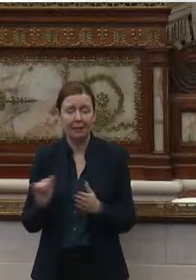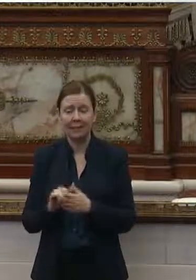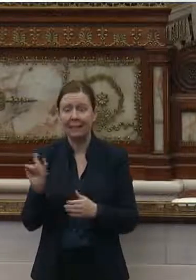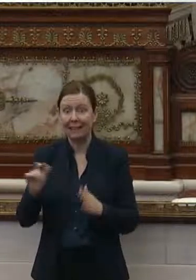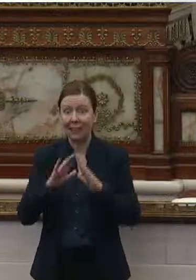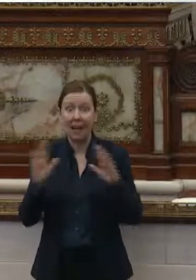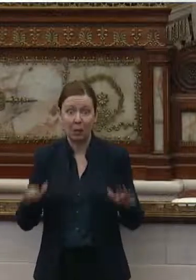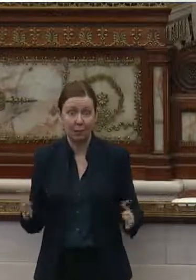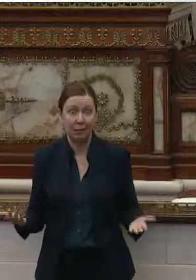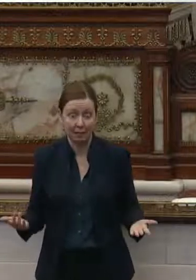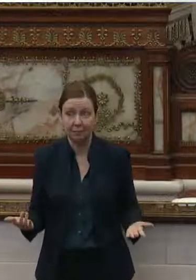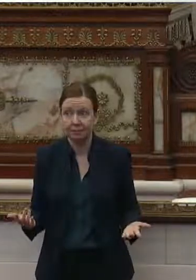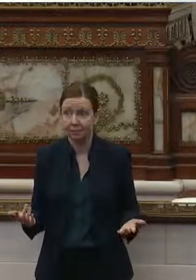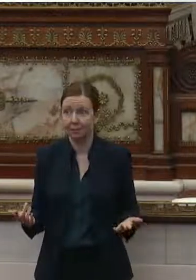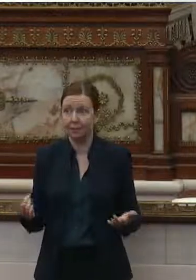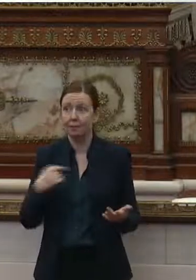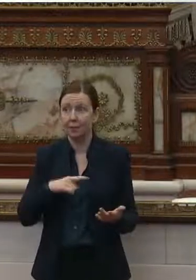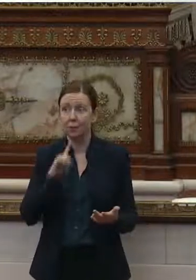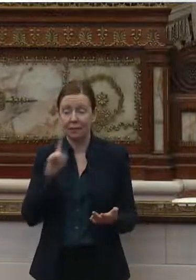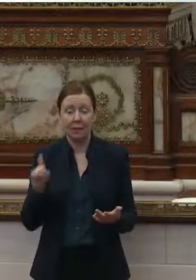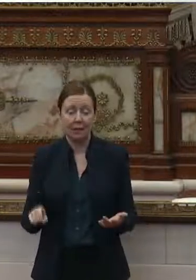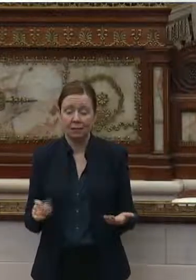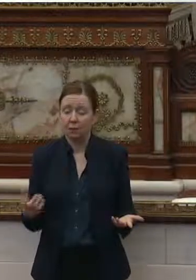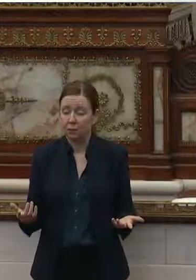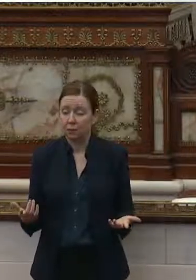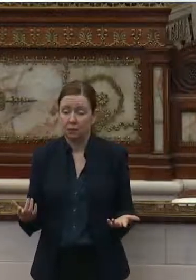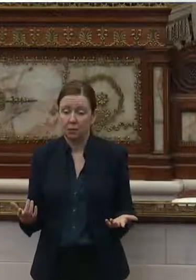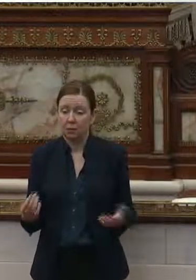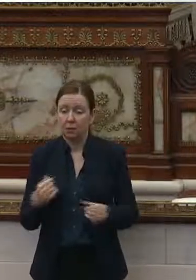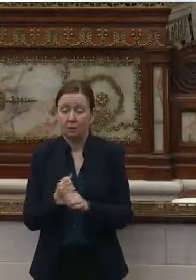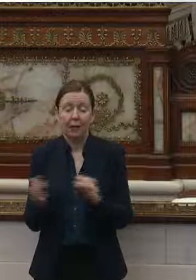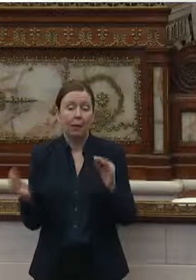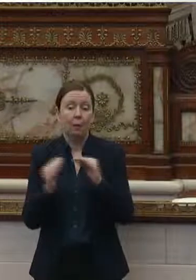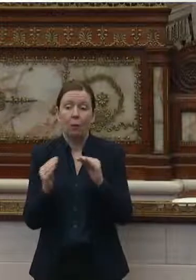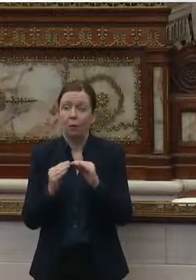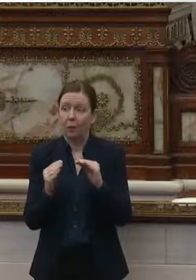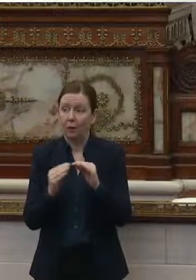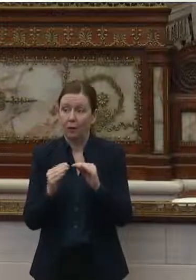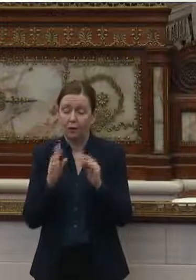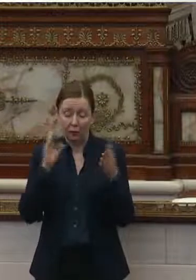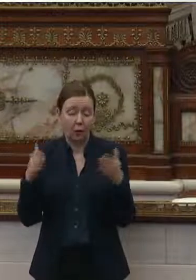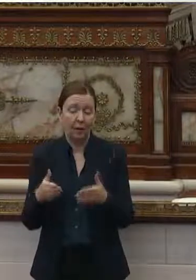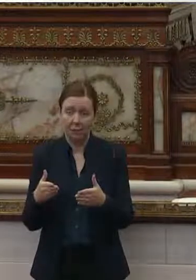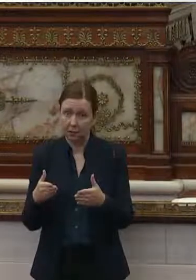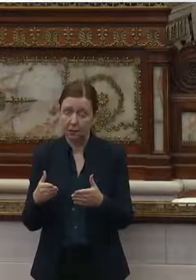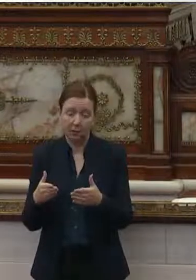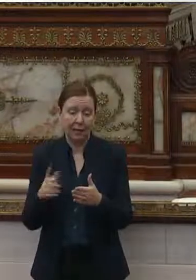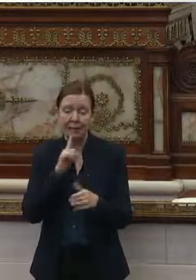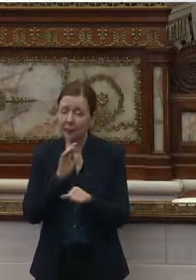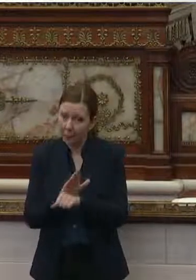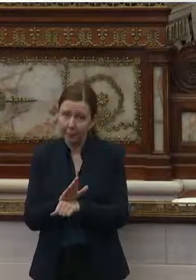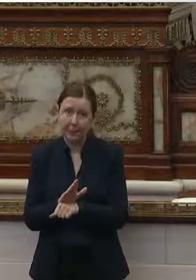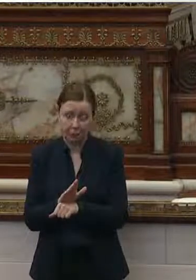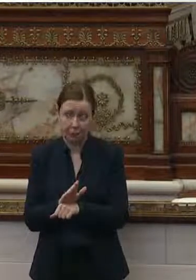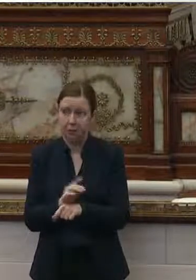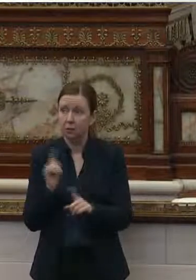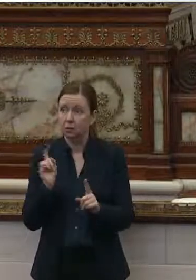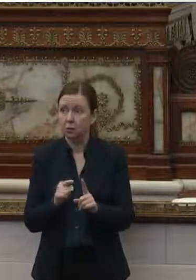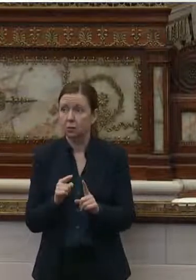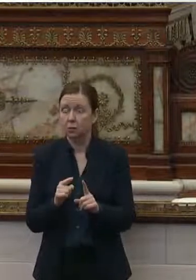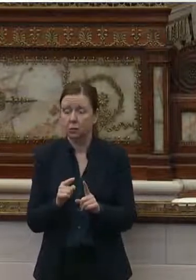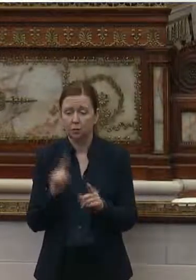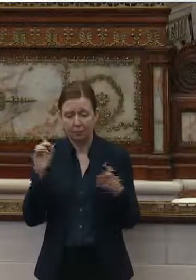housing. We just really have to make more of a focus and a commitment to